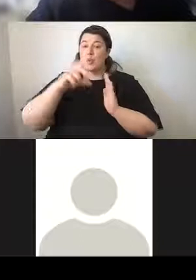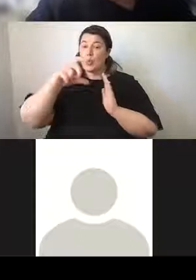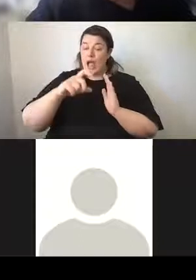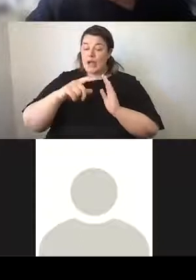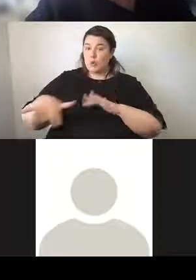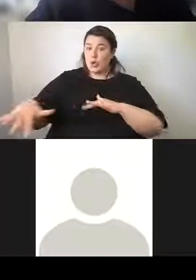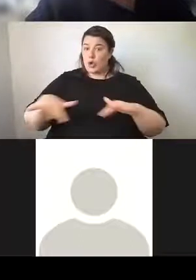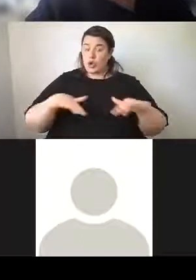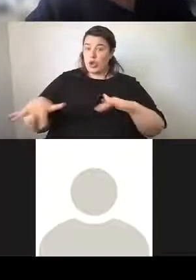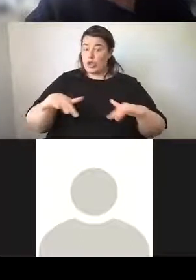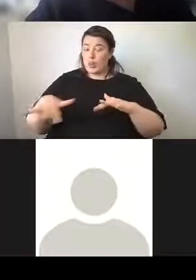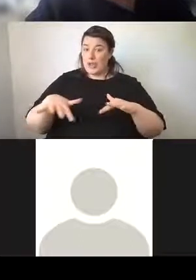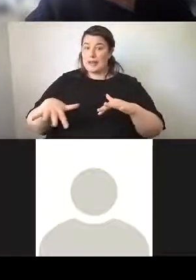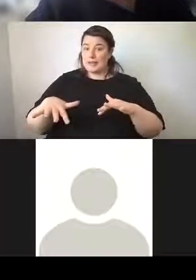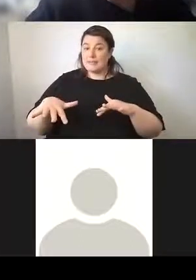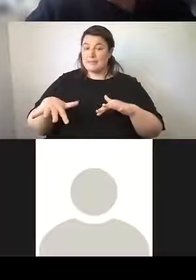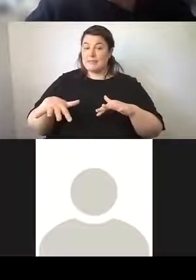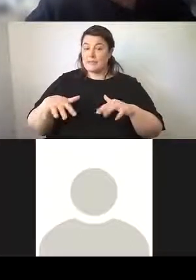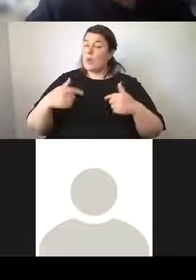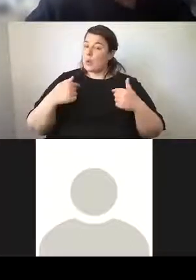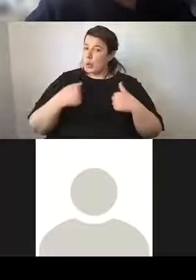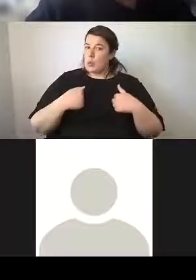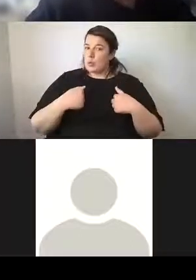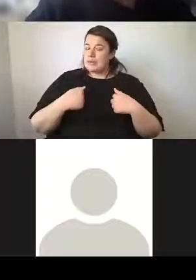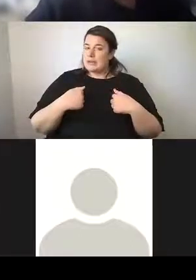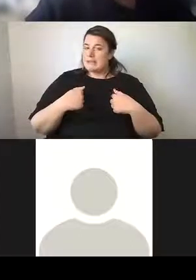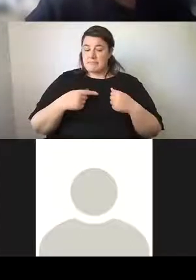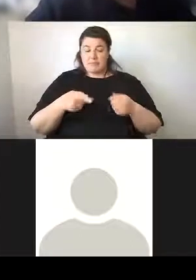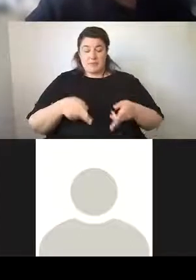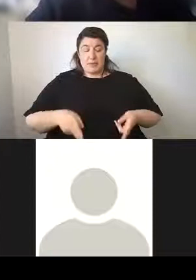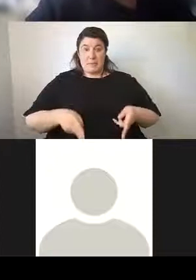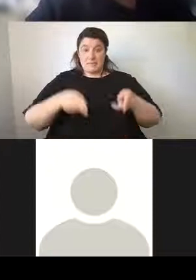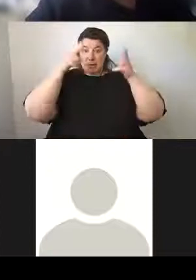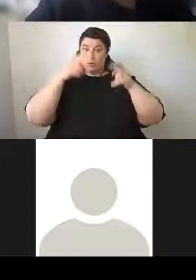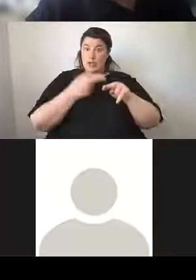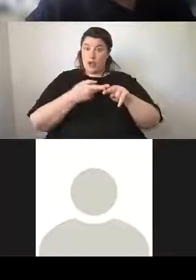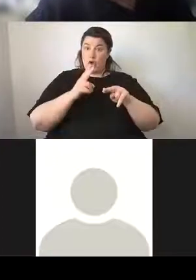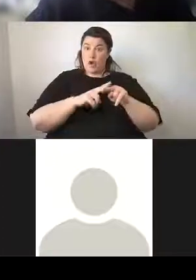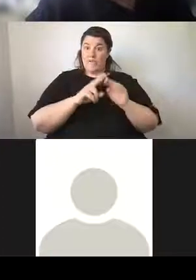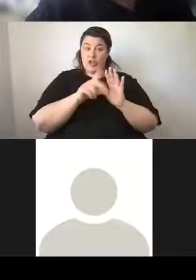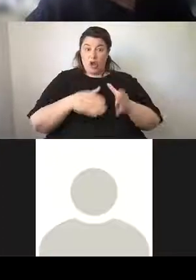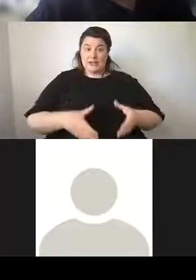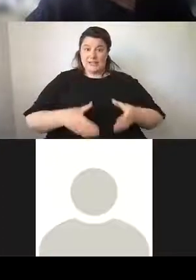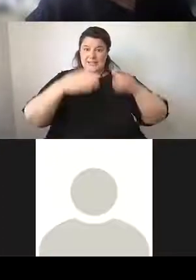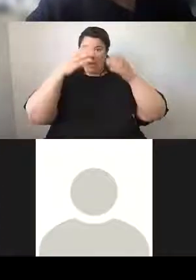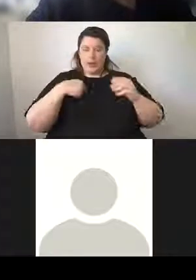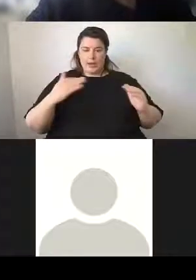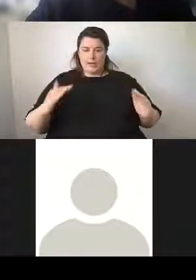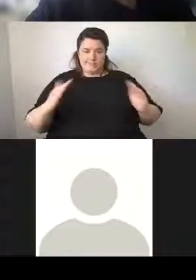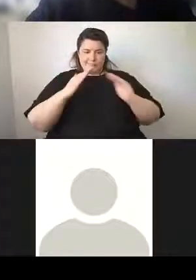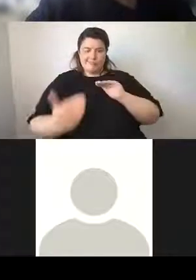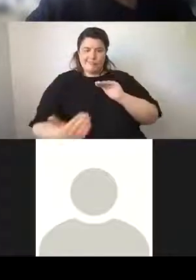it was considered that the structure of the clock tower needed to be braced. And so